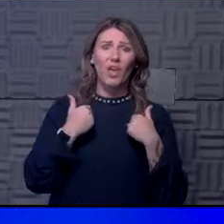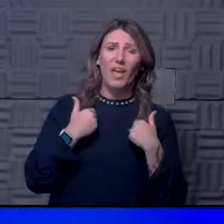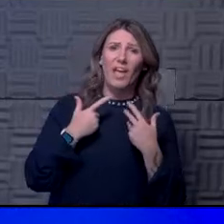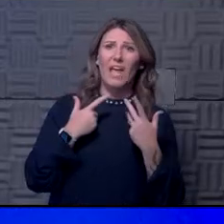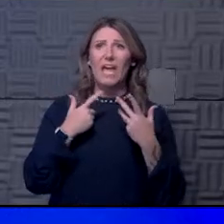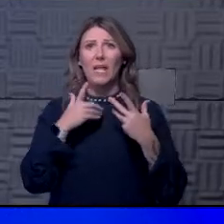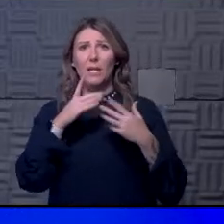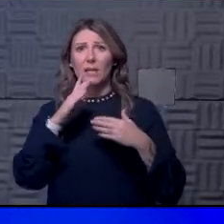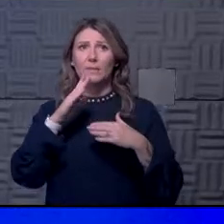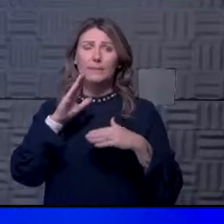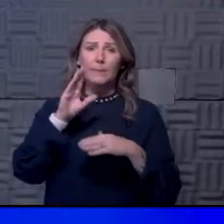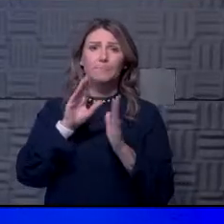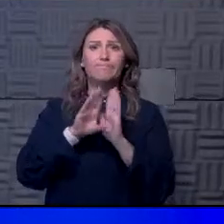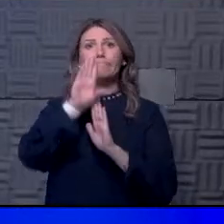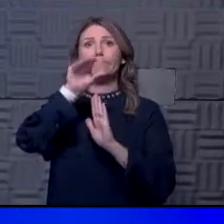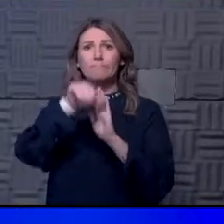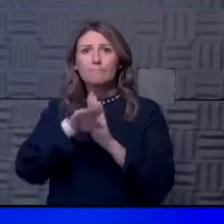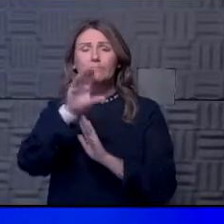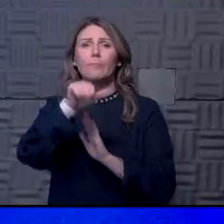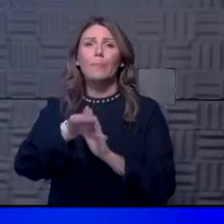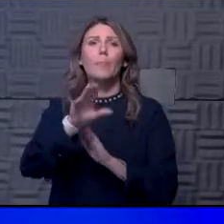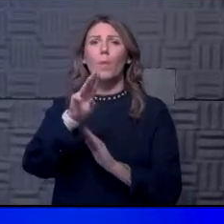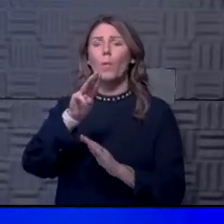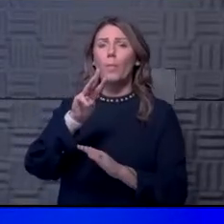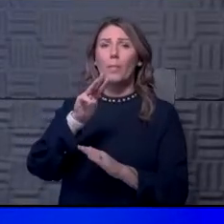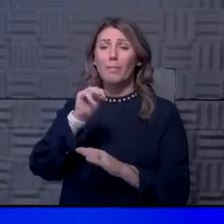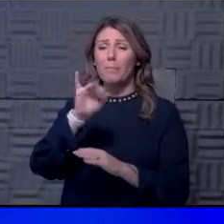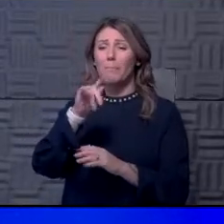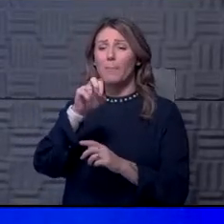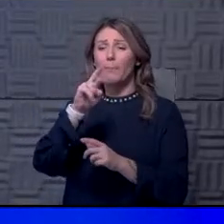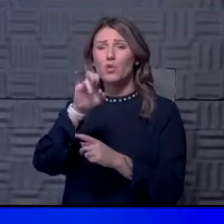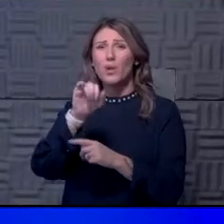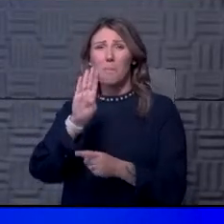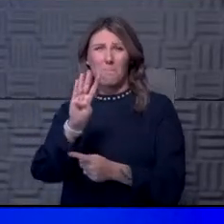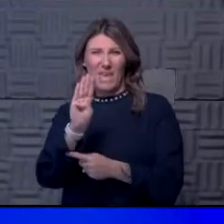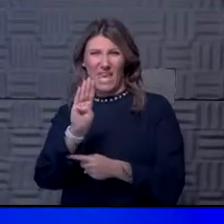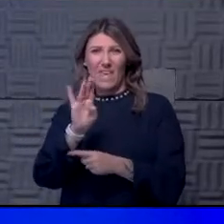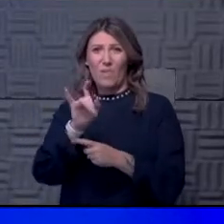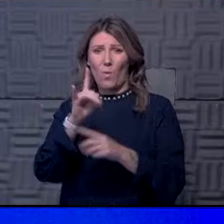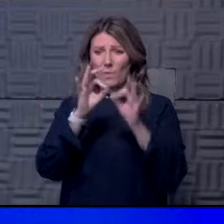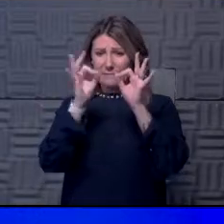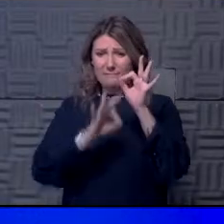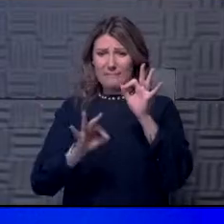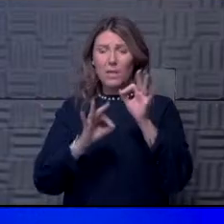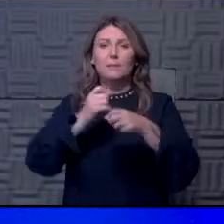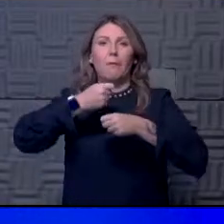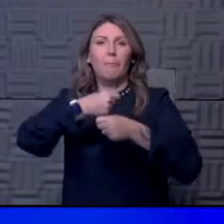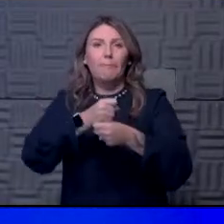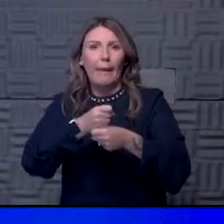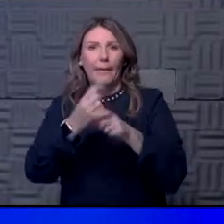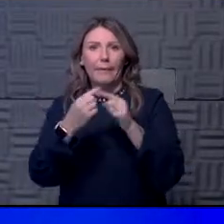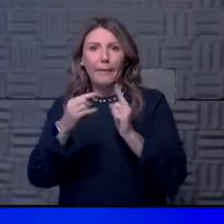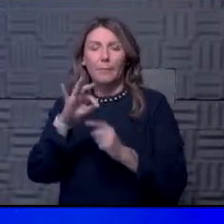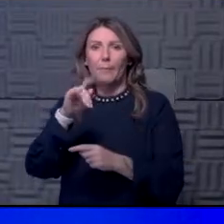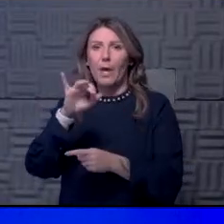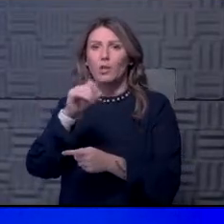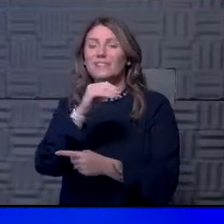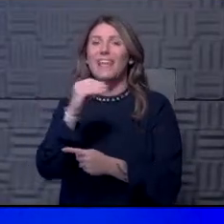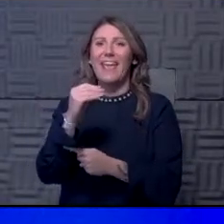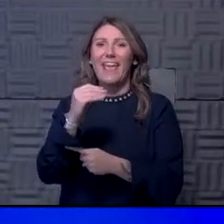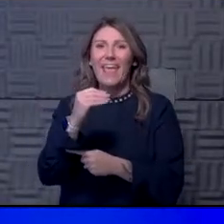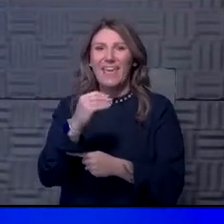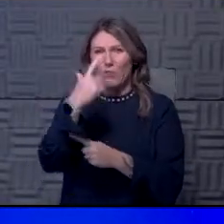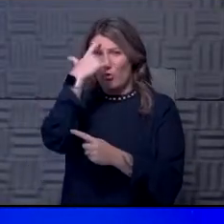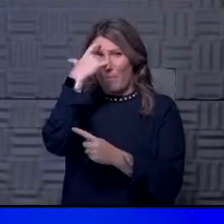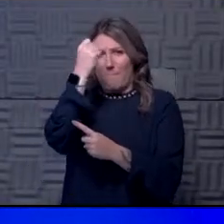waning amounts of antibodies. They also have the memory B cells that create the antibodies. So there are also memory T cells. But if we're